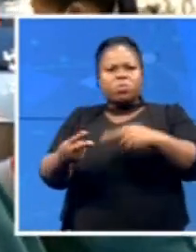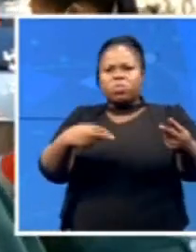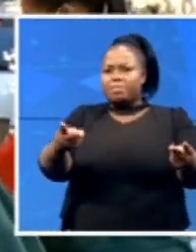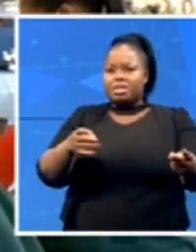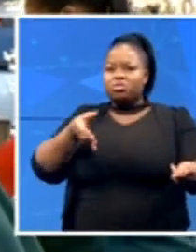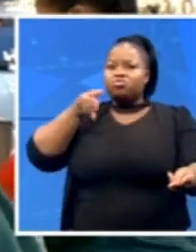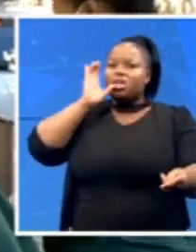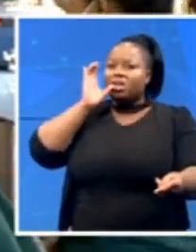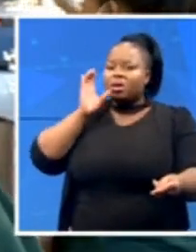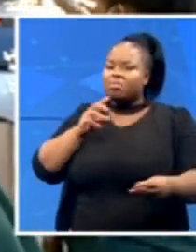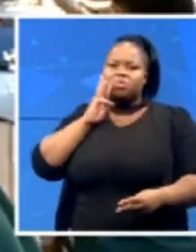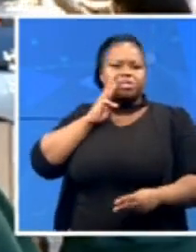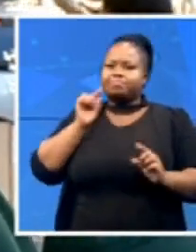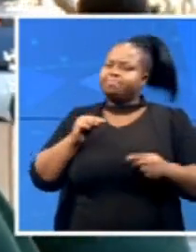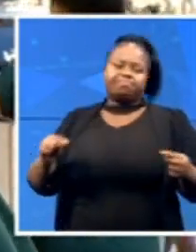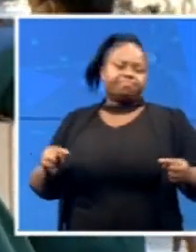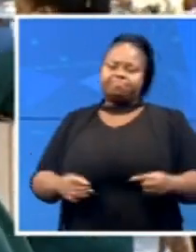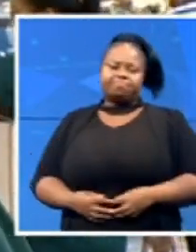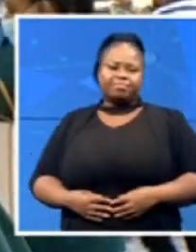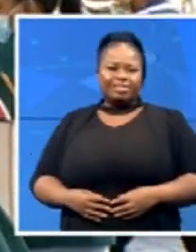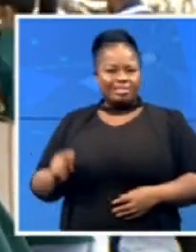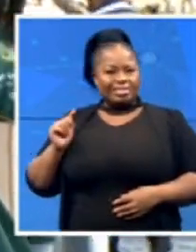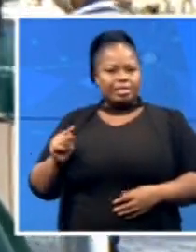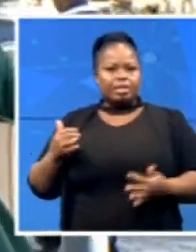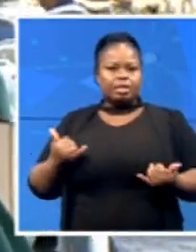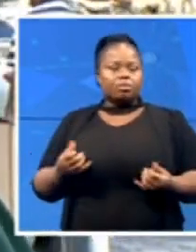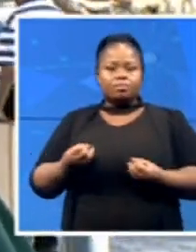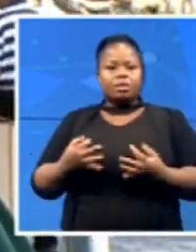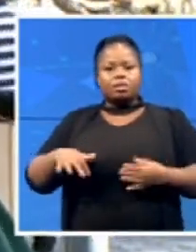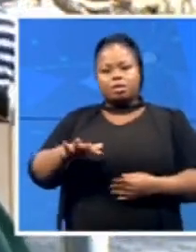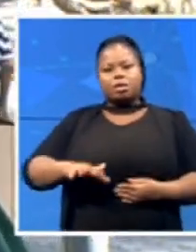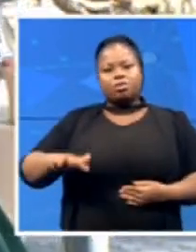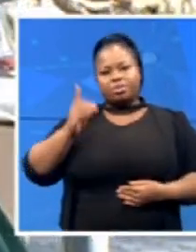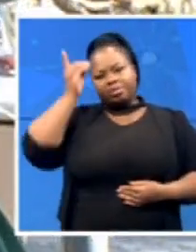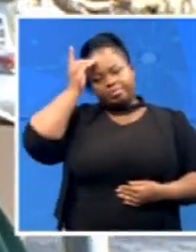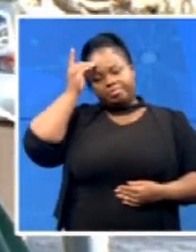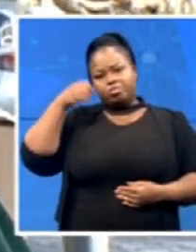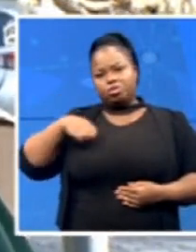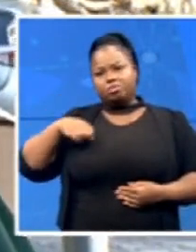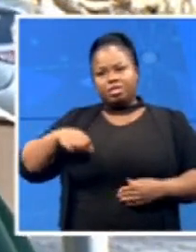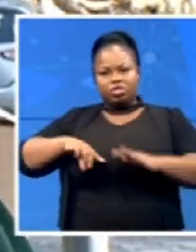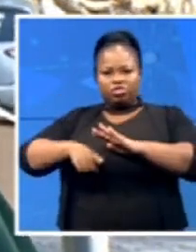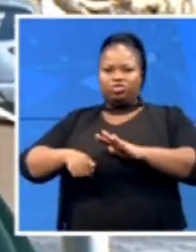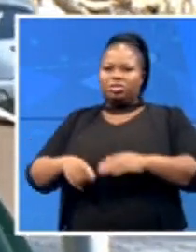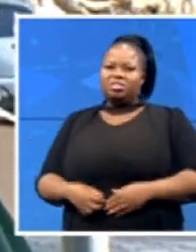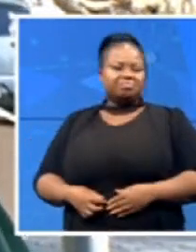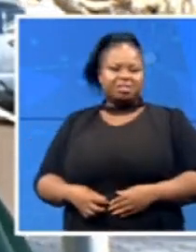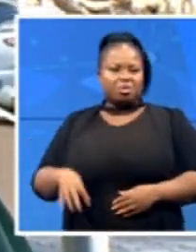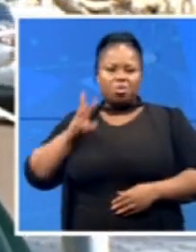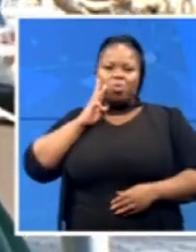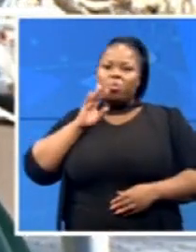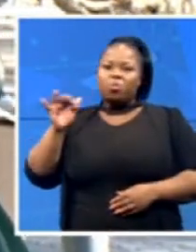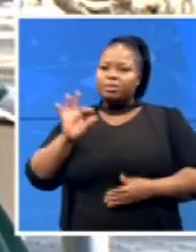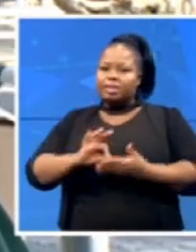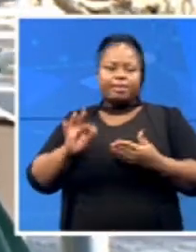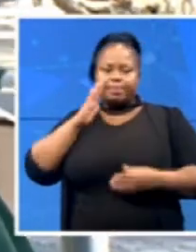And with that, all of the many areas in the Ithikwini municipality district is without clean drinking water. That's why the police coming in